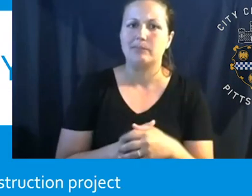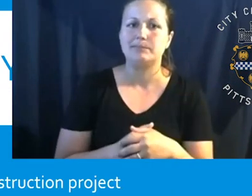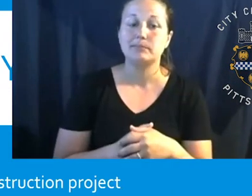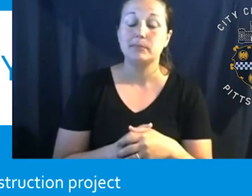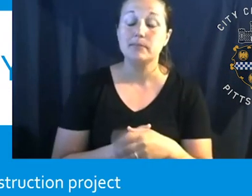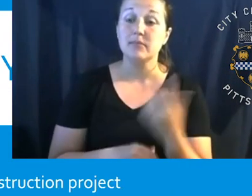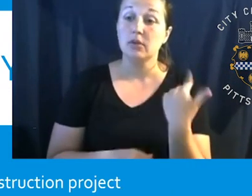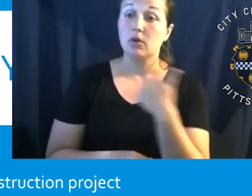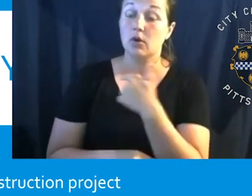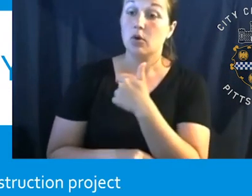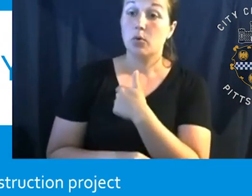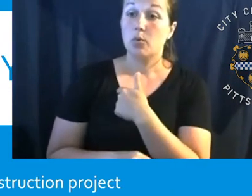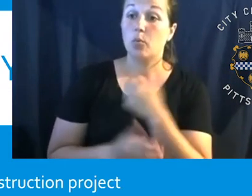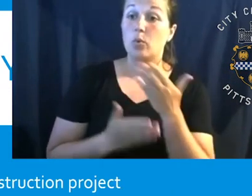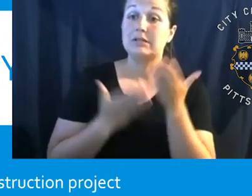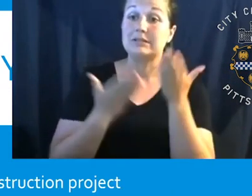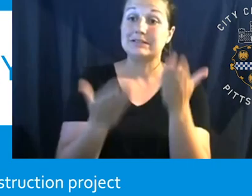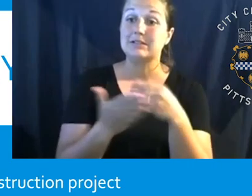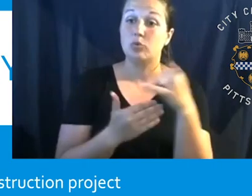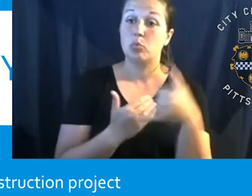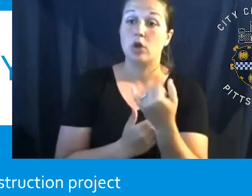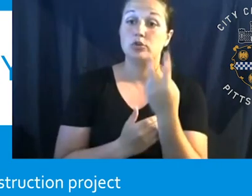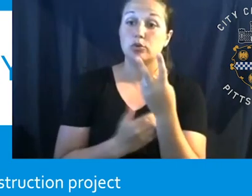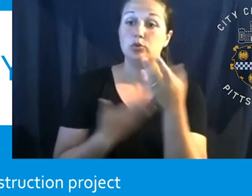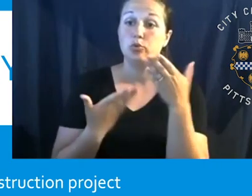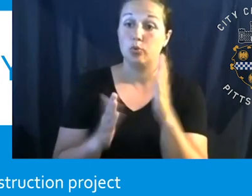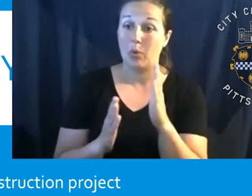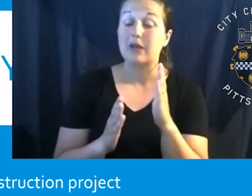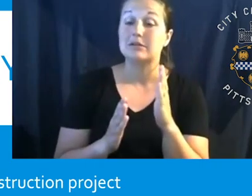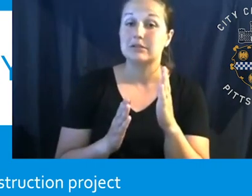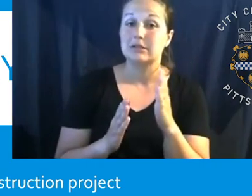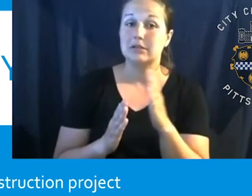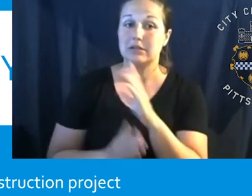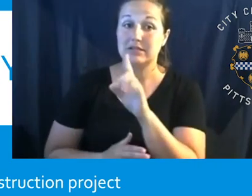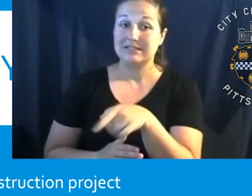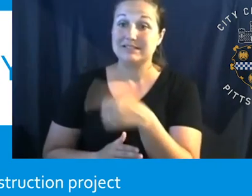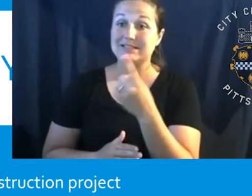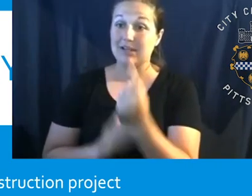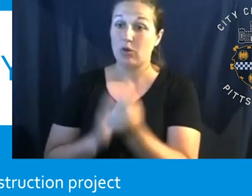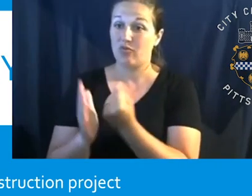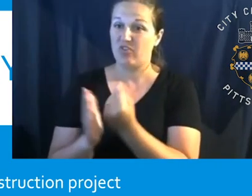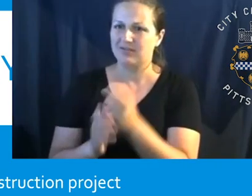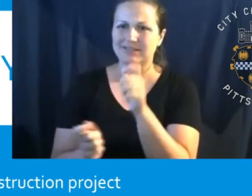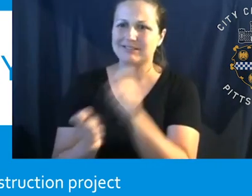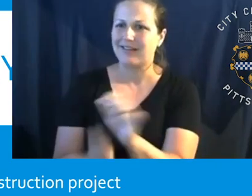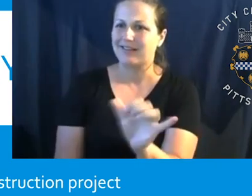we deliver capital projects in two different ways. We deliver them as what I would call single phase. That is exactly as it sounds. We do all the construction